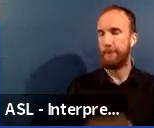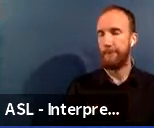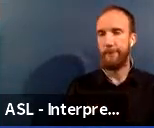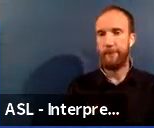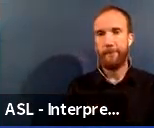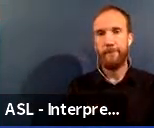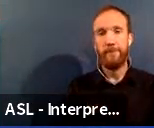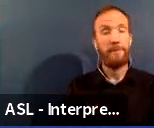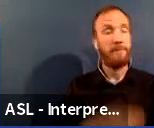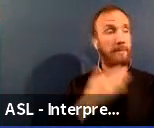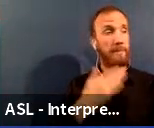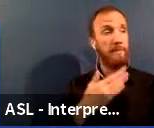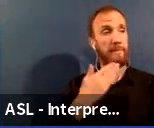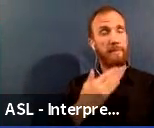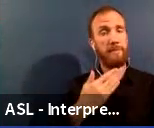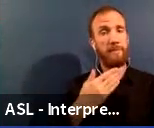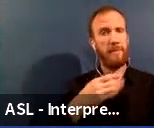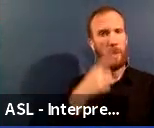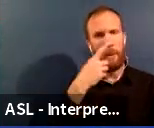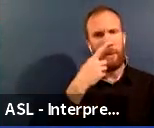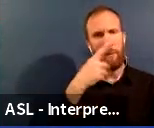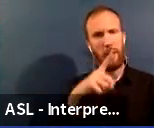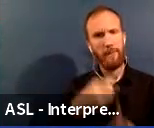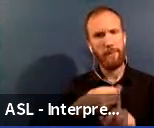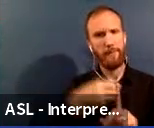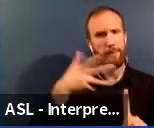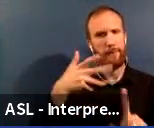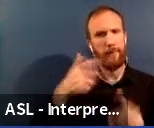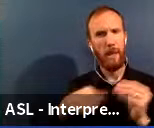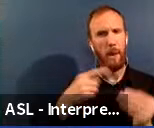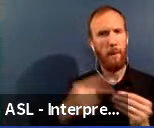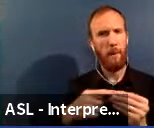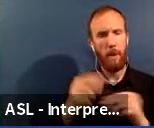Thanks, Vinny. And can you talk a little bit more about building finishes?